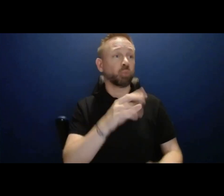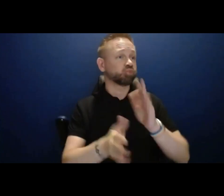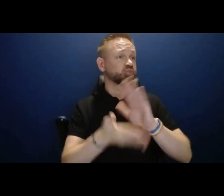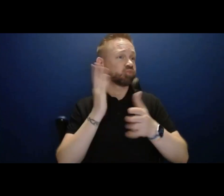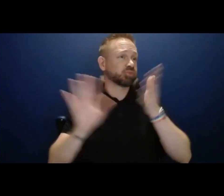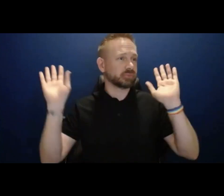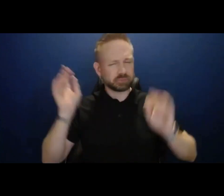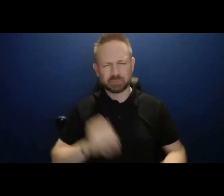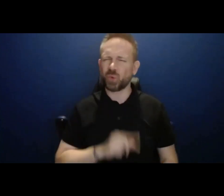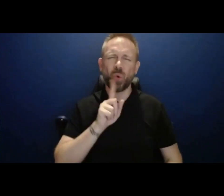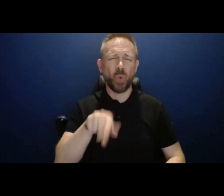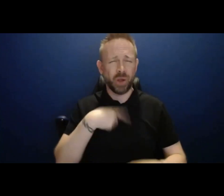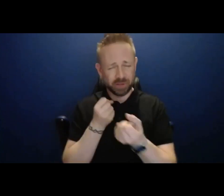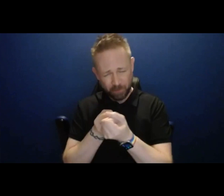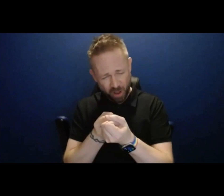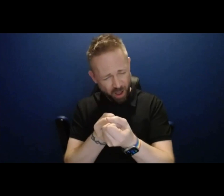institution through this change.